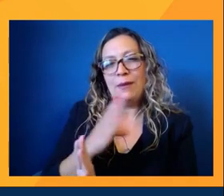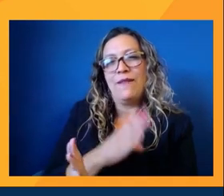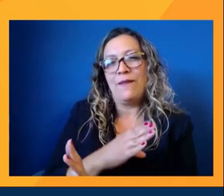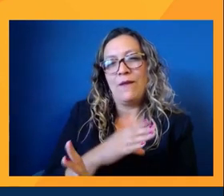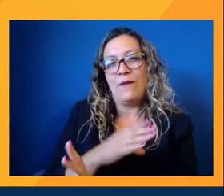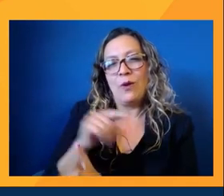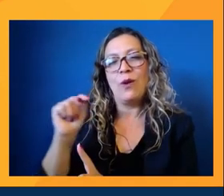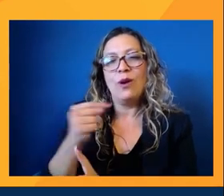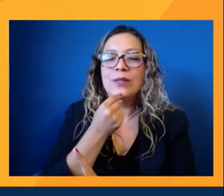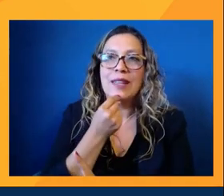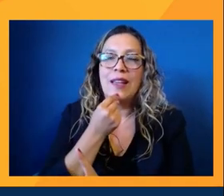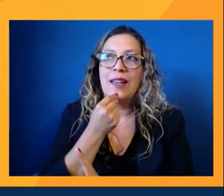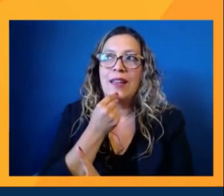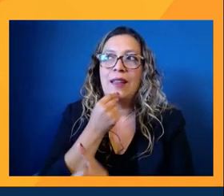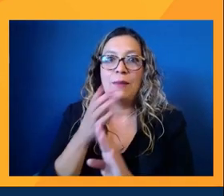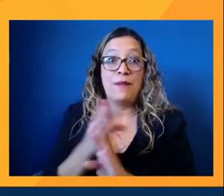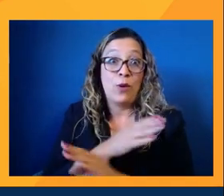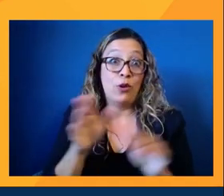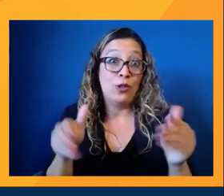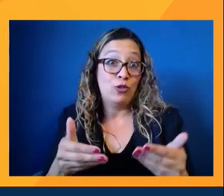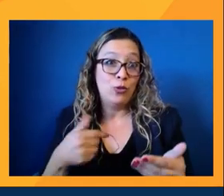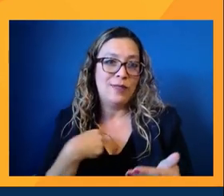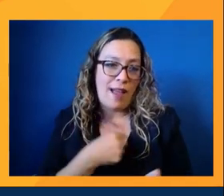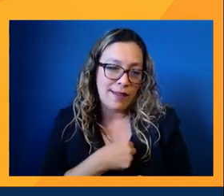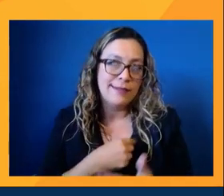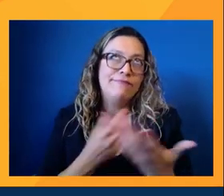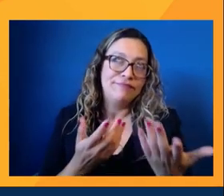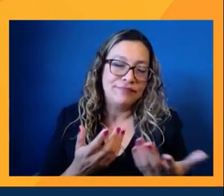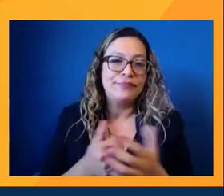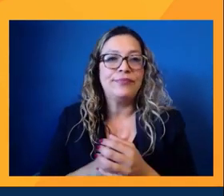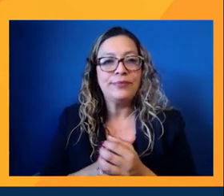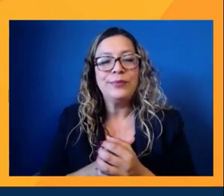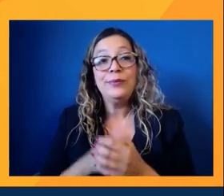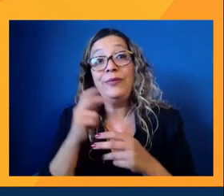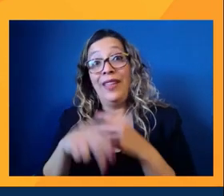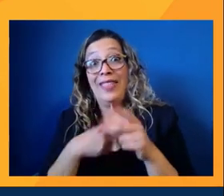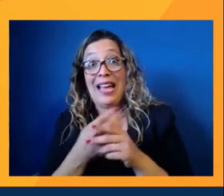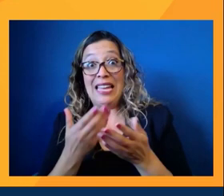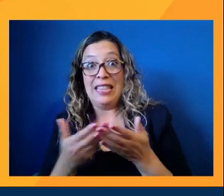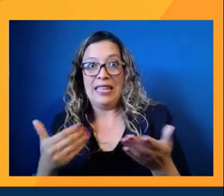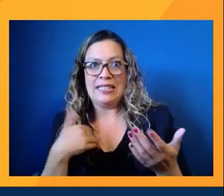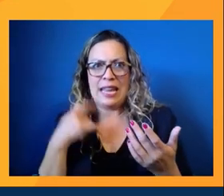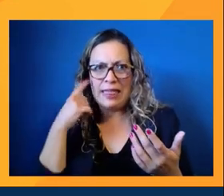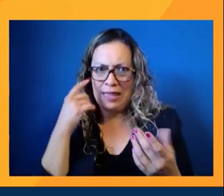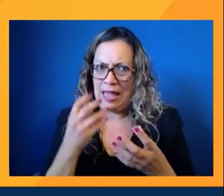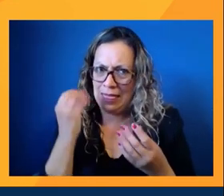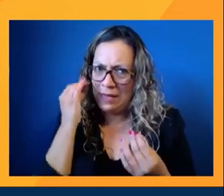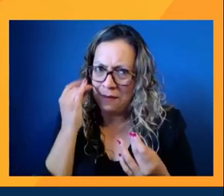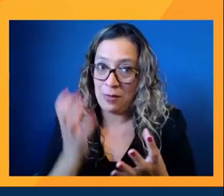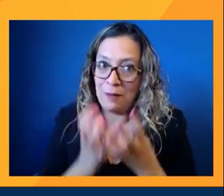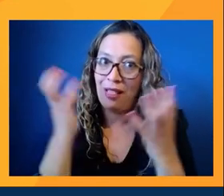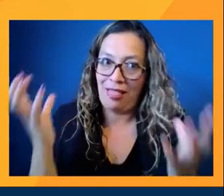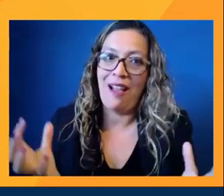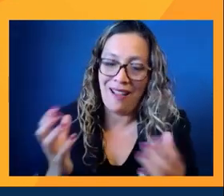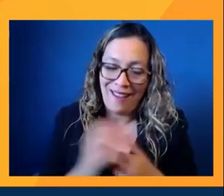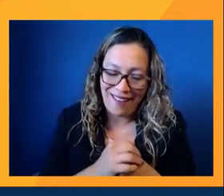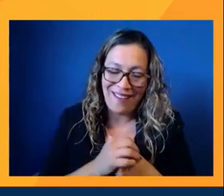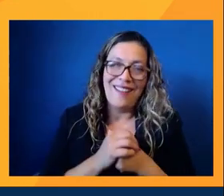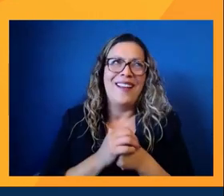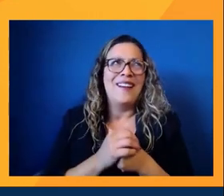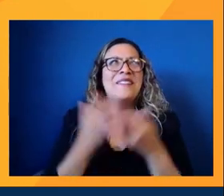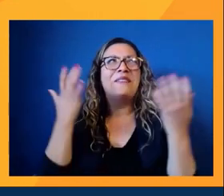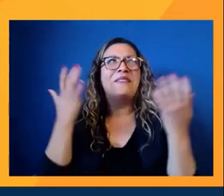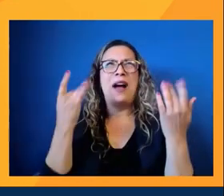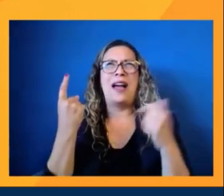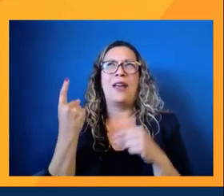were, before you introduced this. And these are the types of things that keep me up at night, right? I think about them a lot. Like why did one day